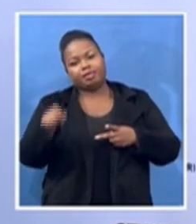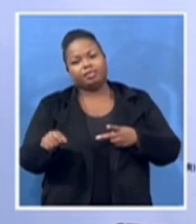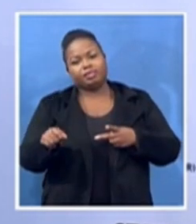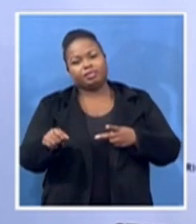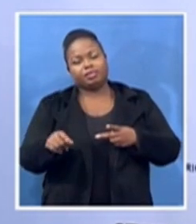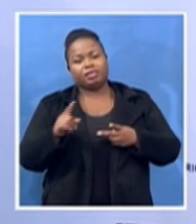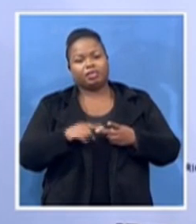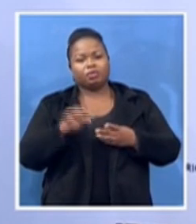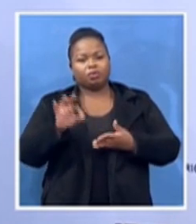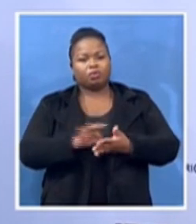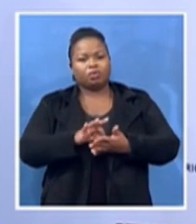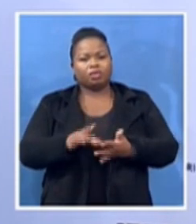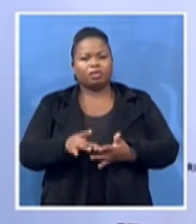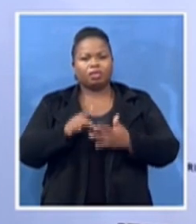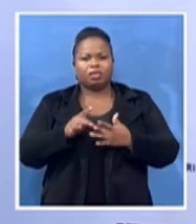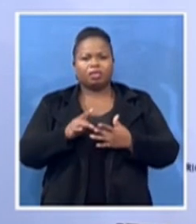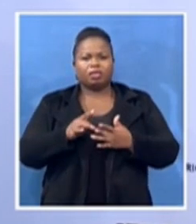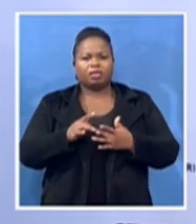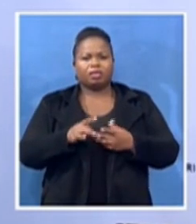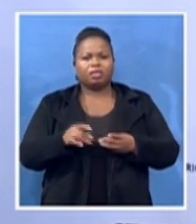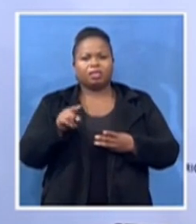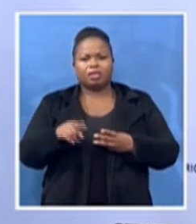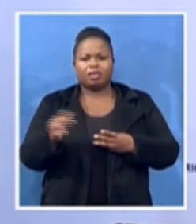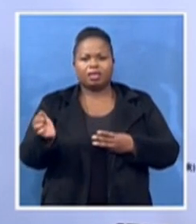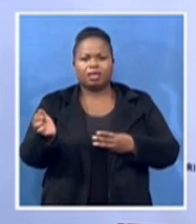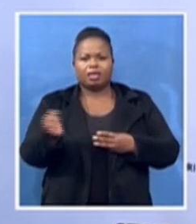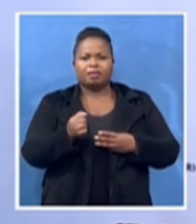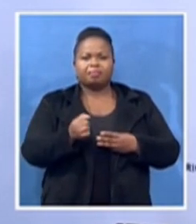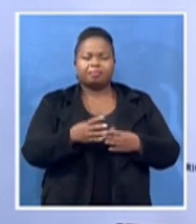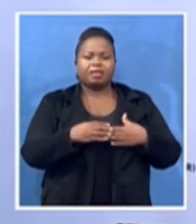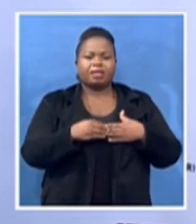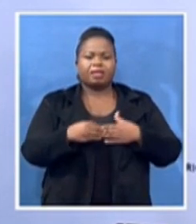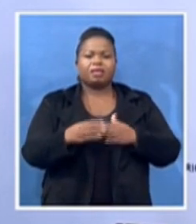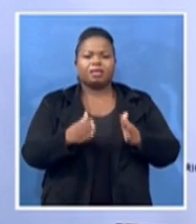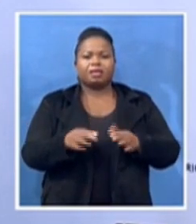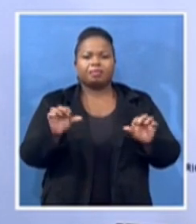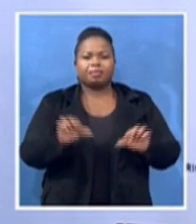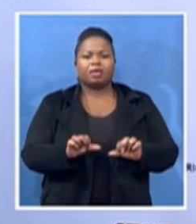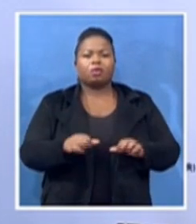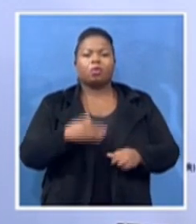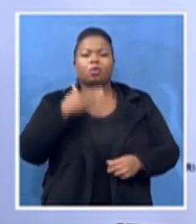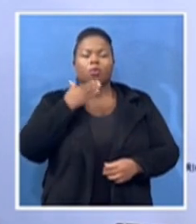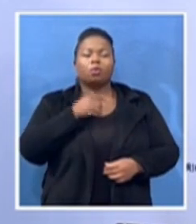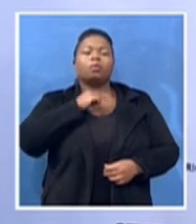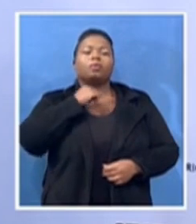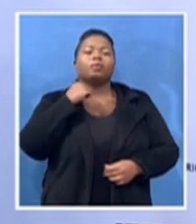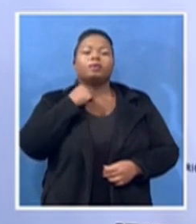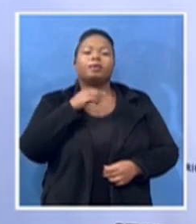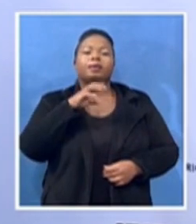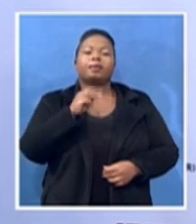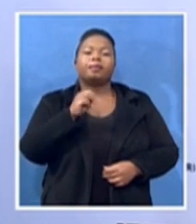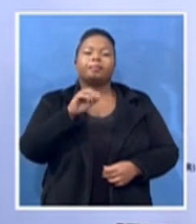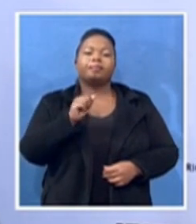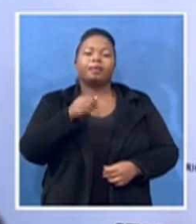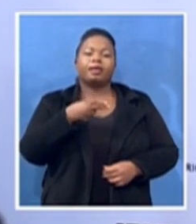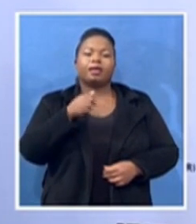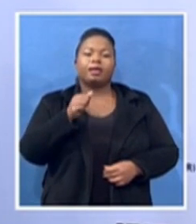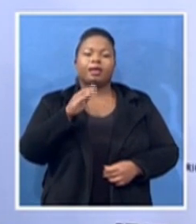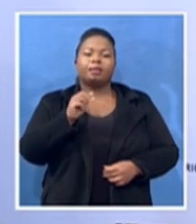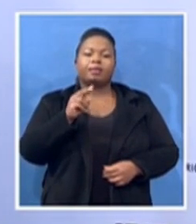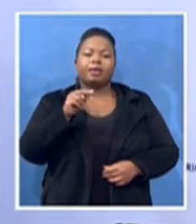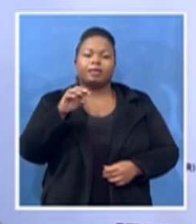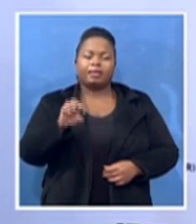came back again, Reverend Mahaban. And Reverend Mahaban took a